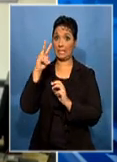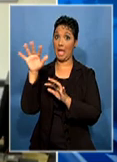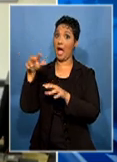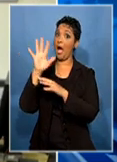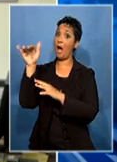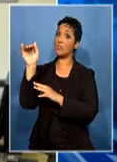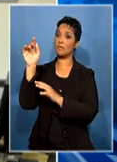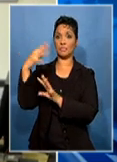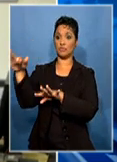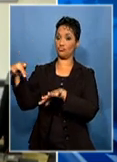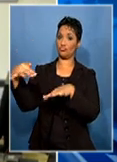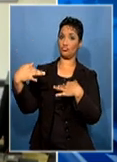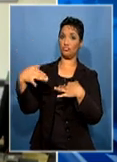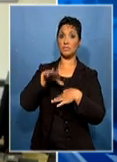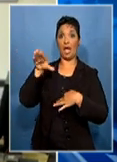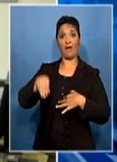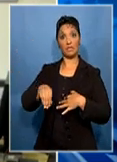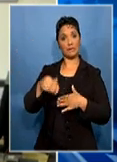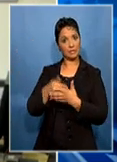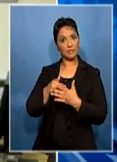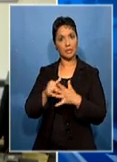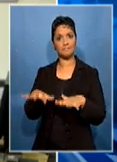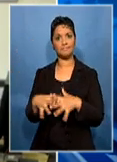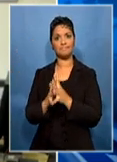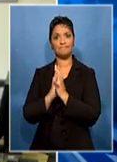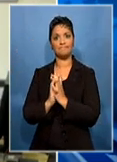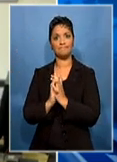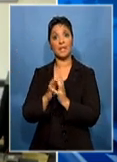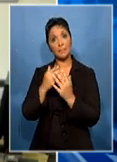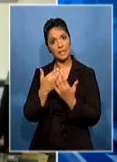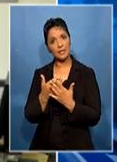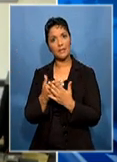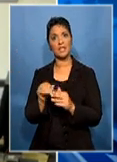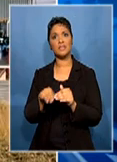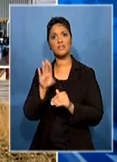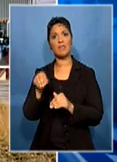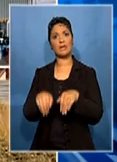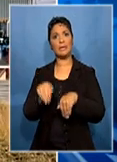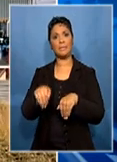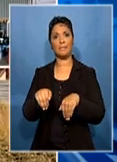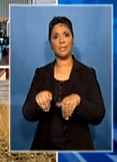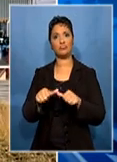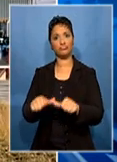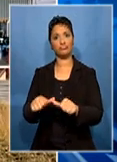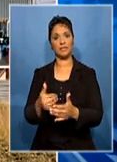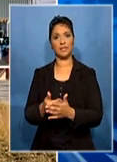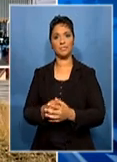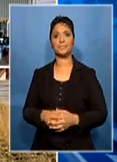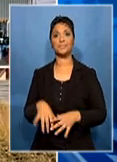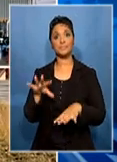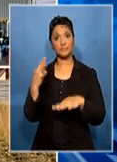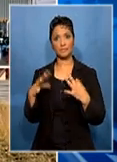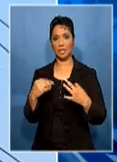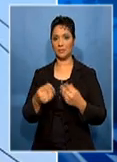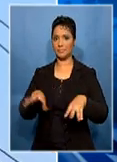work together, we can put the mining industry at the forefront. Analysts have also held the